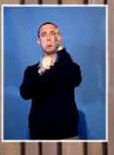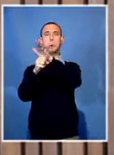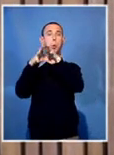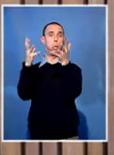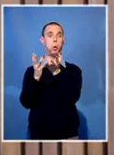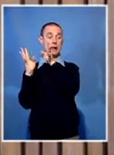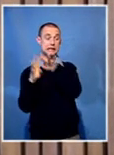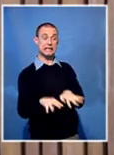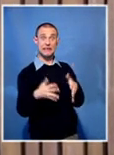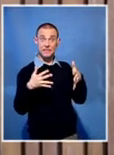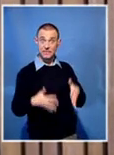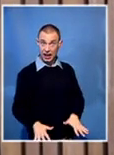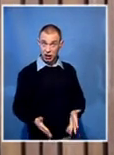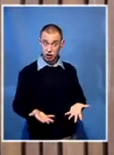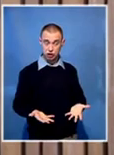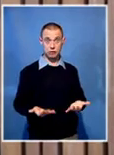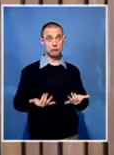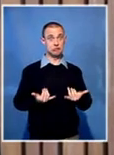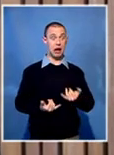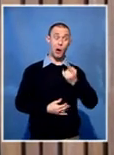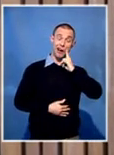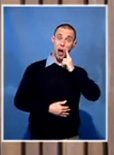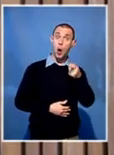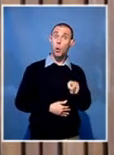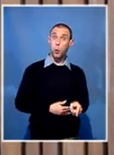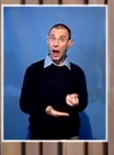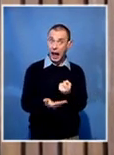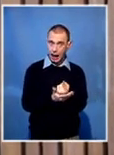on Thursday. Chris Alder-Lewis, SABC News, at the North Gauteng High Court.